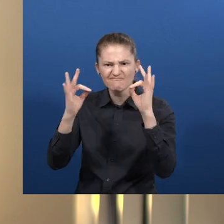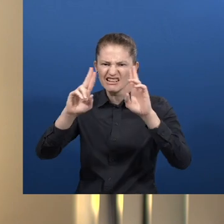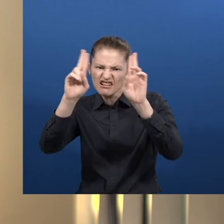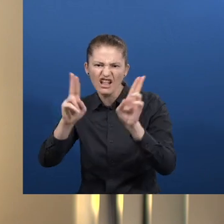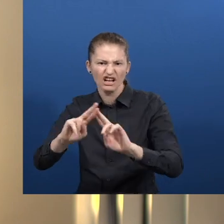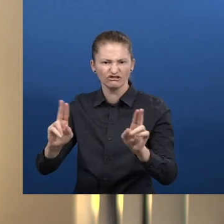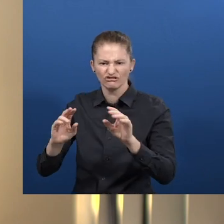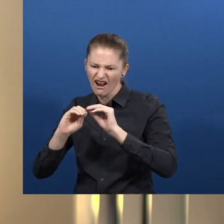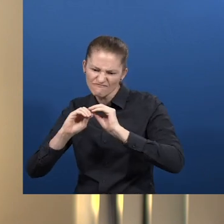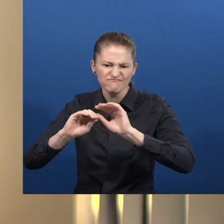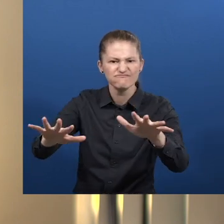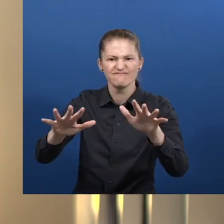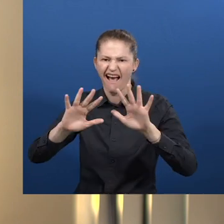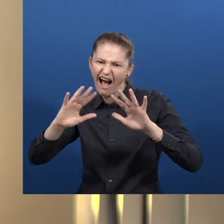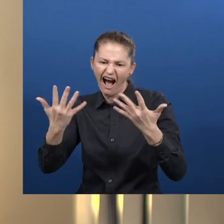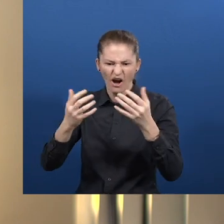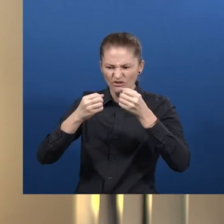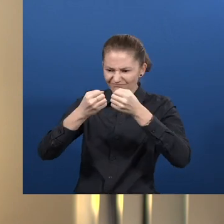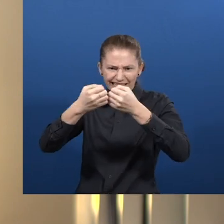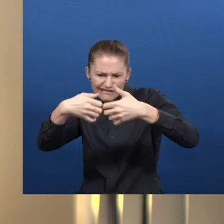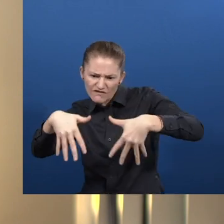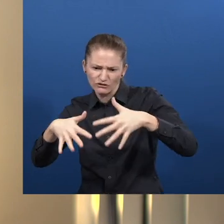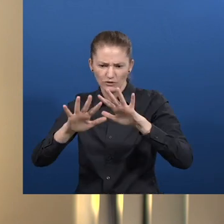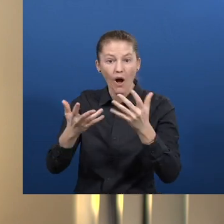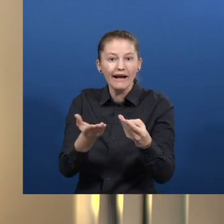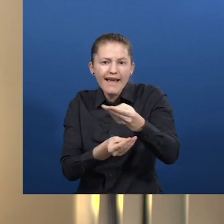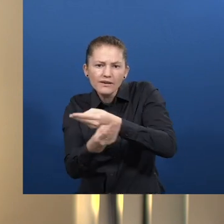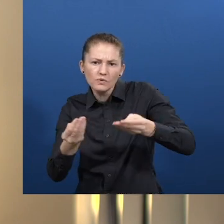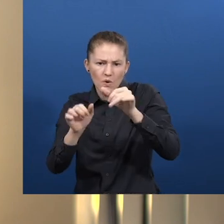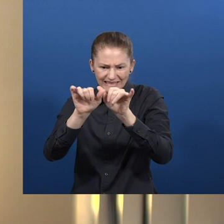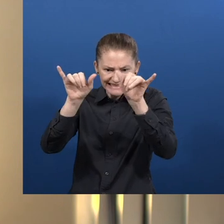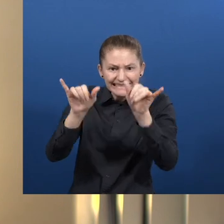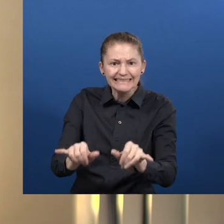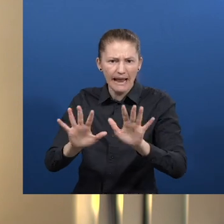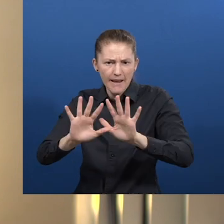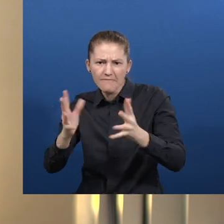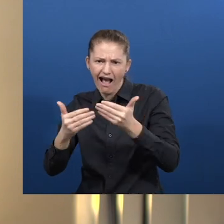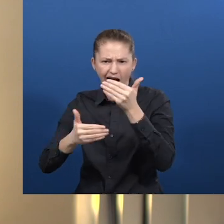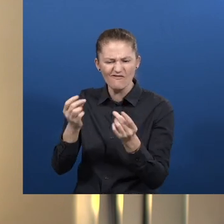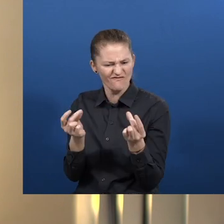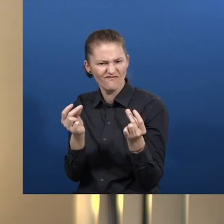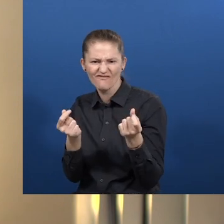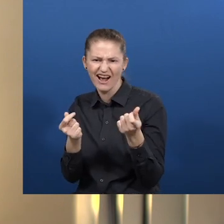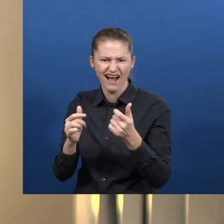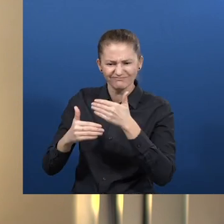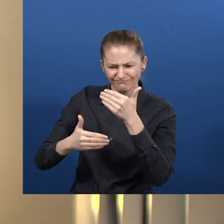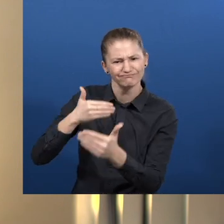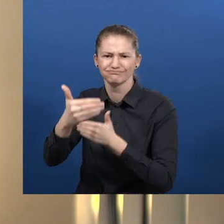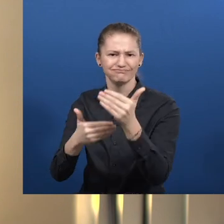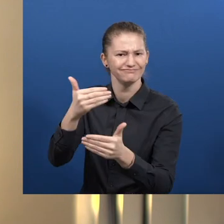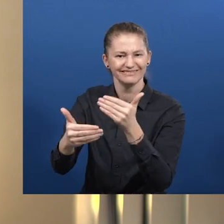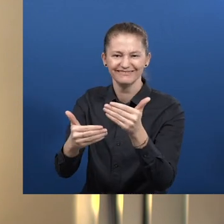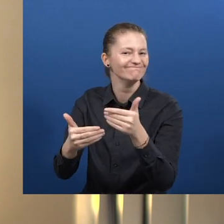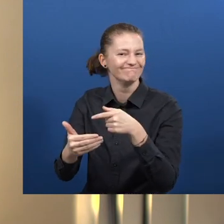a model. And I think the overall, the infrastructure, the ecosystem is developing